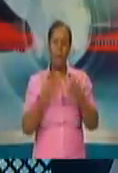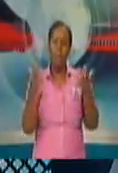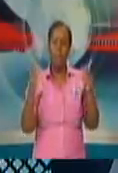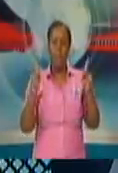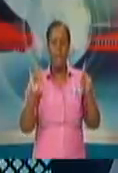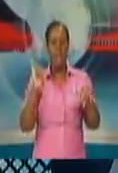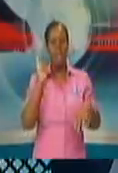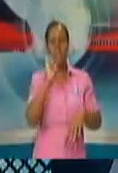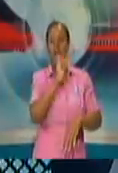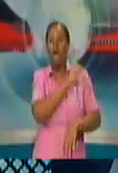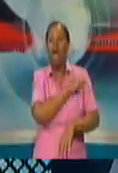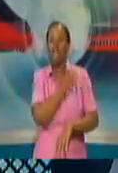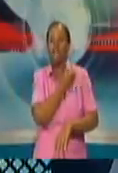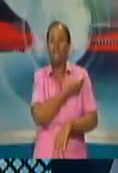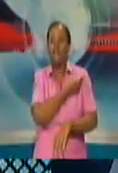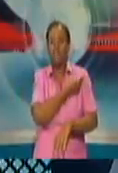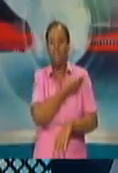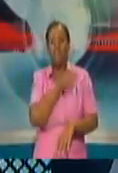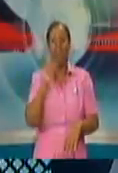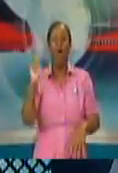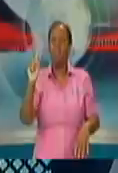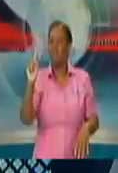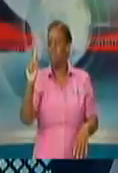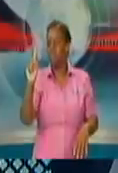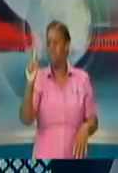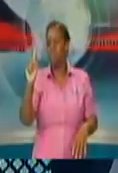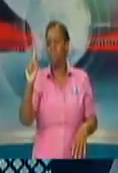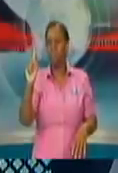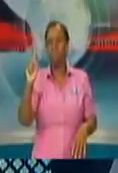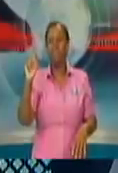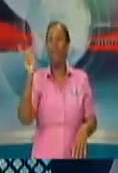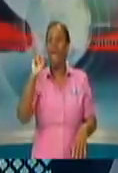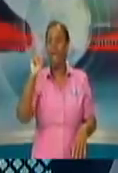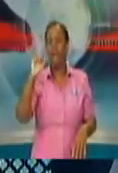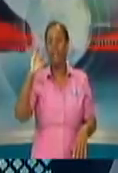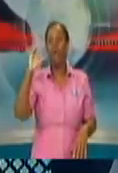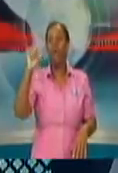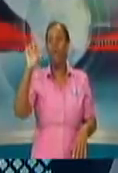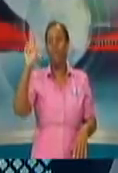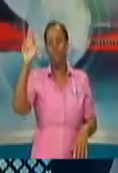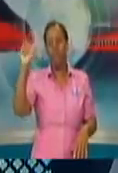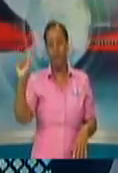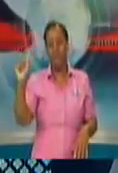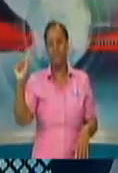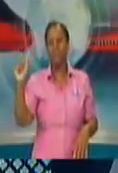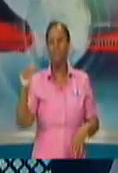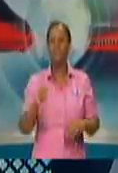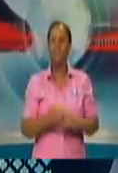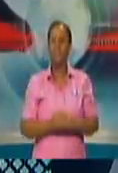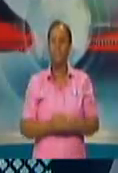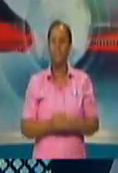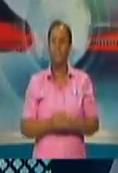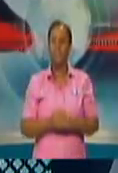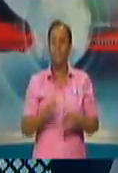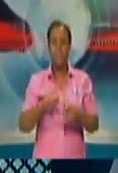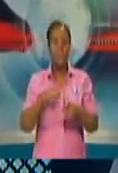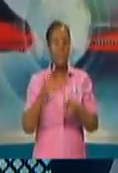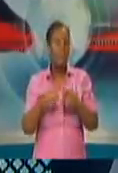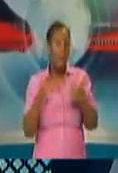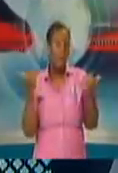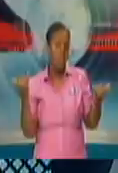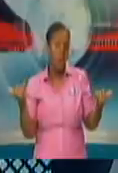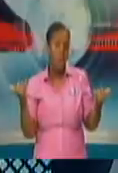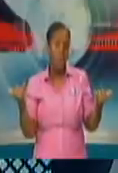stands at, 1 in the Cora facility, 107 persons thus far have been discharged. In our state quarantine